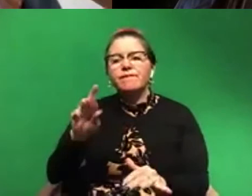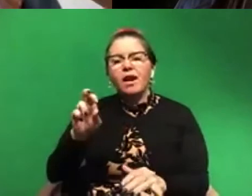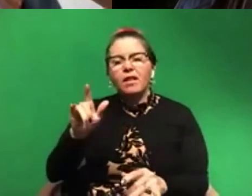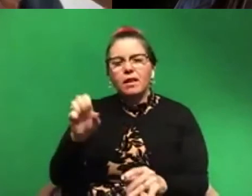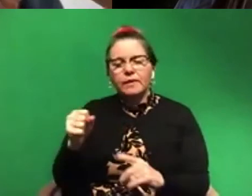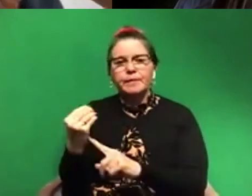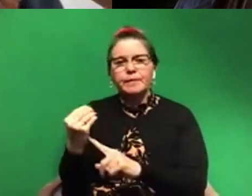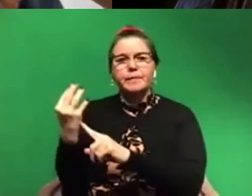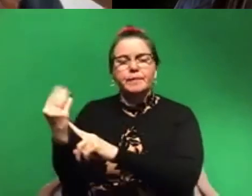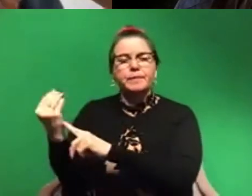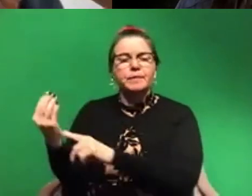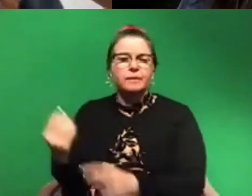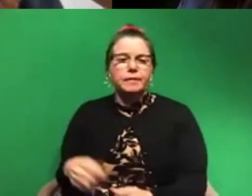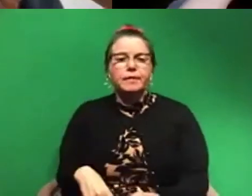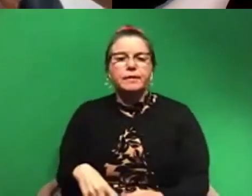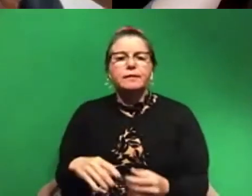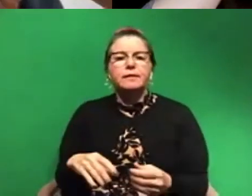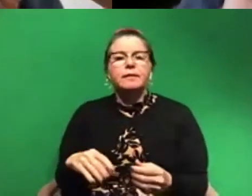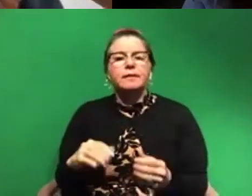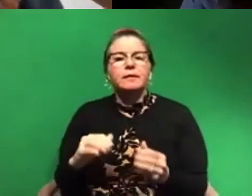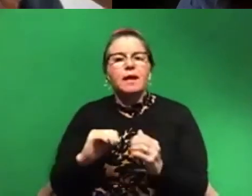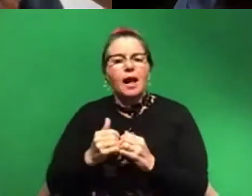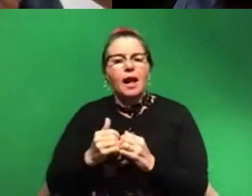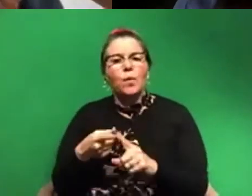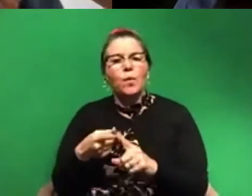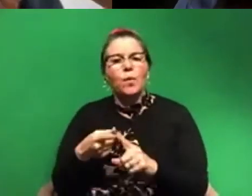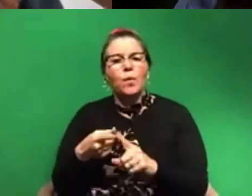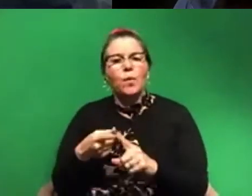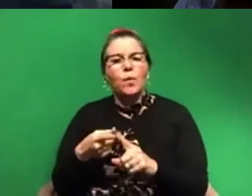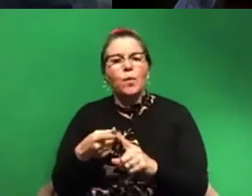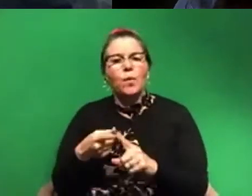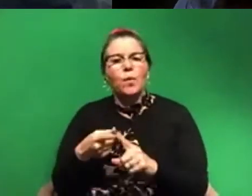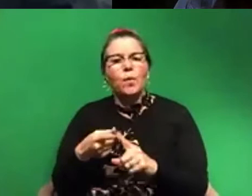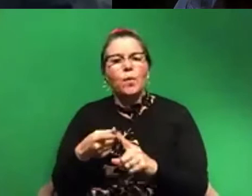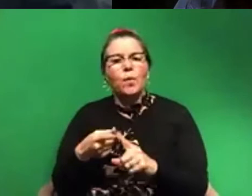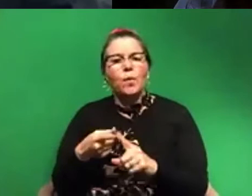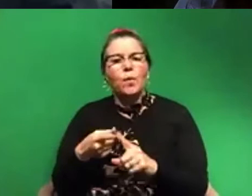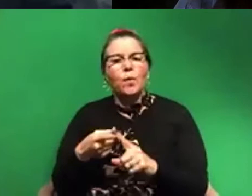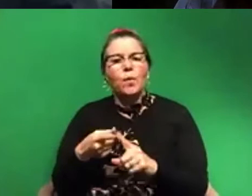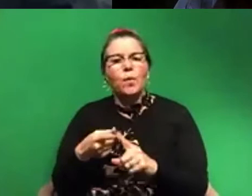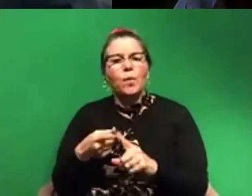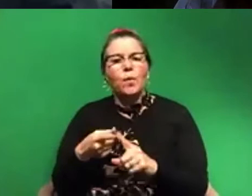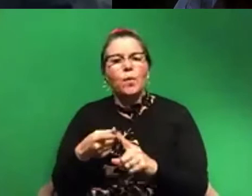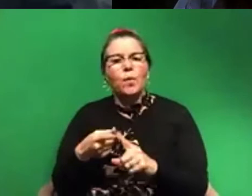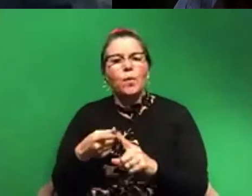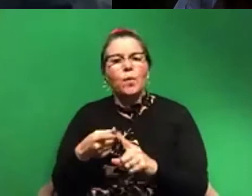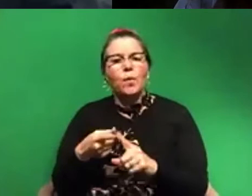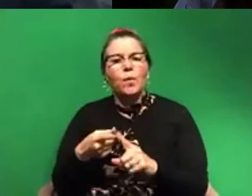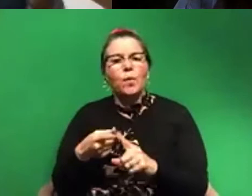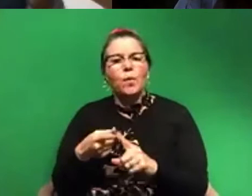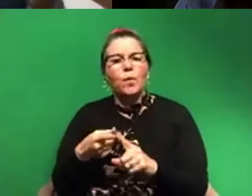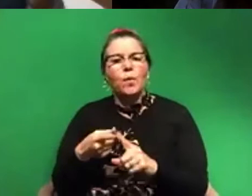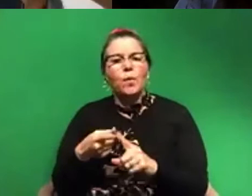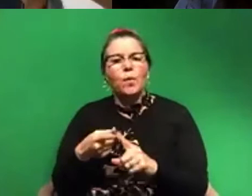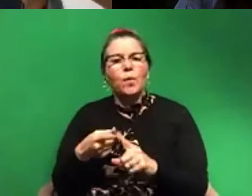they get, um, hit basically. So when a wave moves, the wave starts moving through the ocean near the coast, it's jumbling up little cells. So they'll